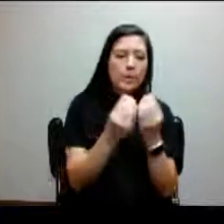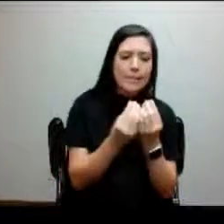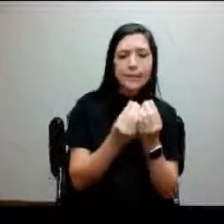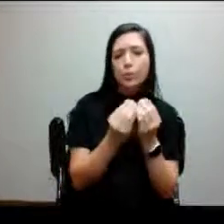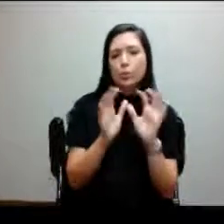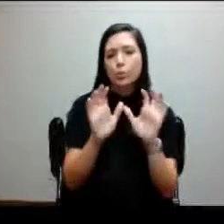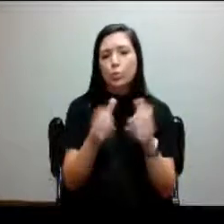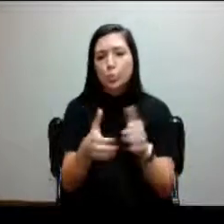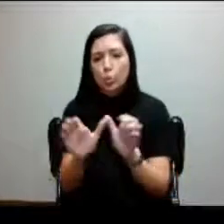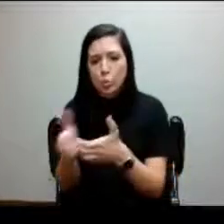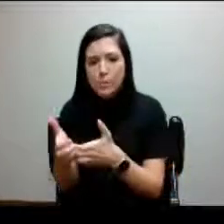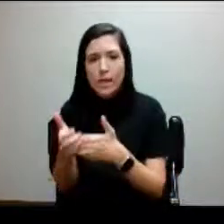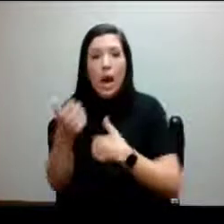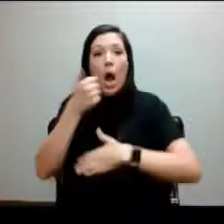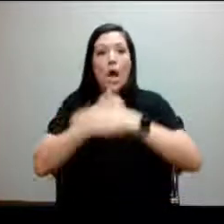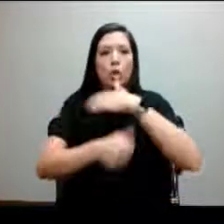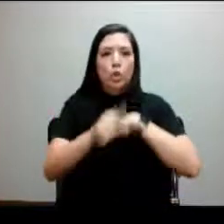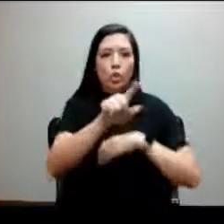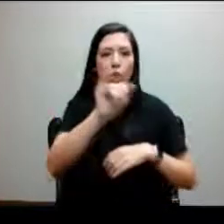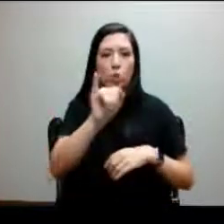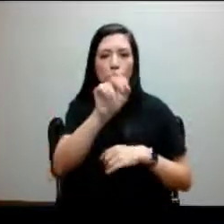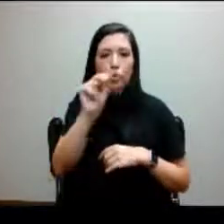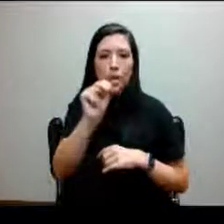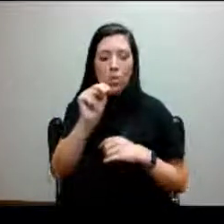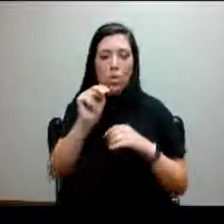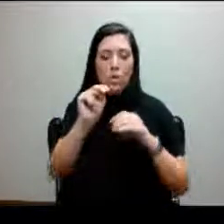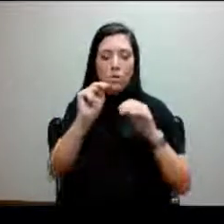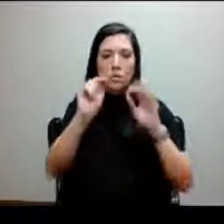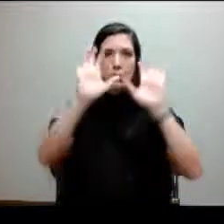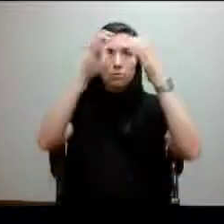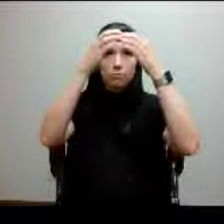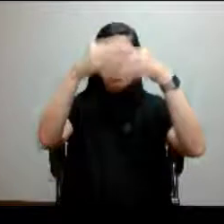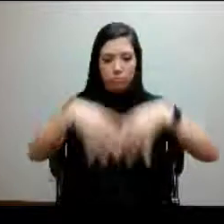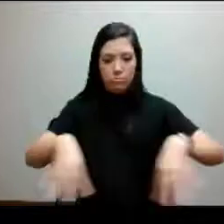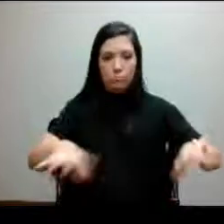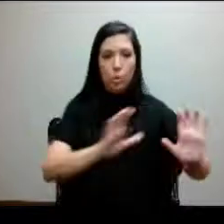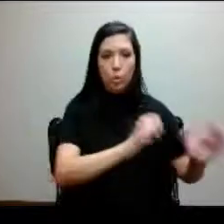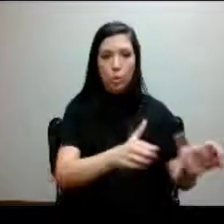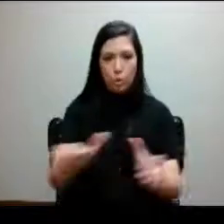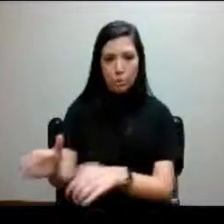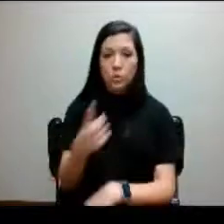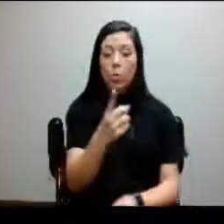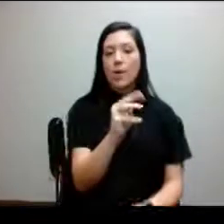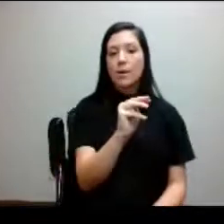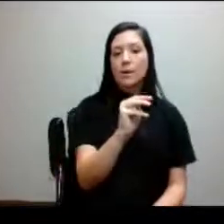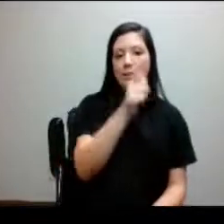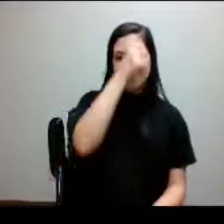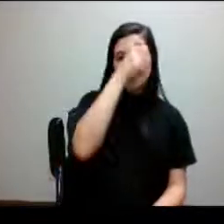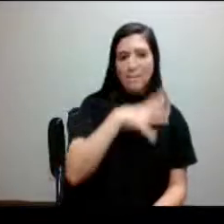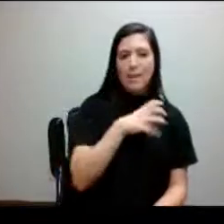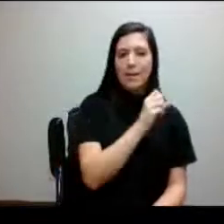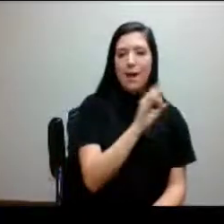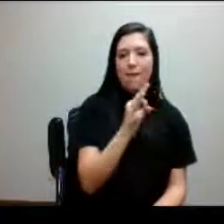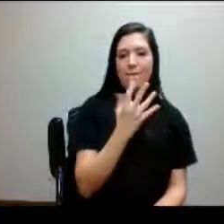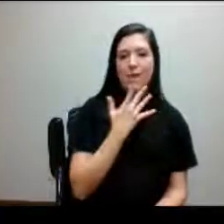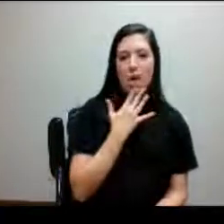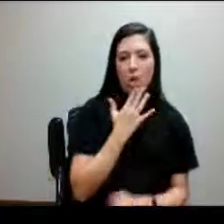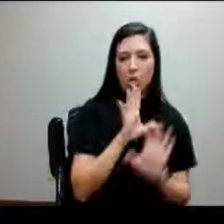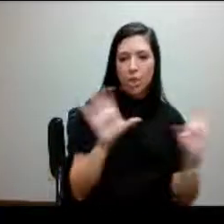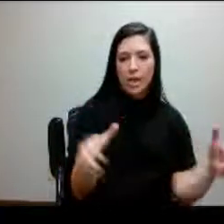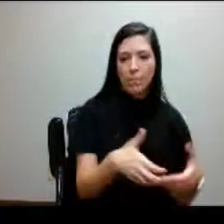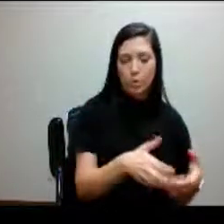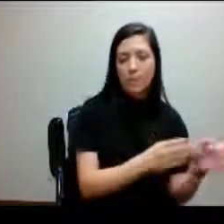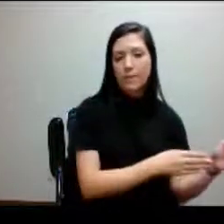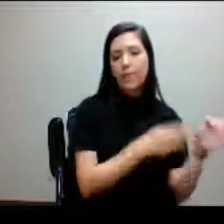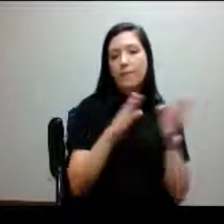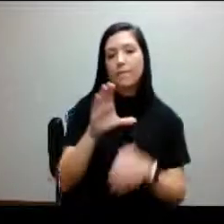under the Intercultural Network umbrella. One is our Men of Color Collaborative. And then the second is our Caring Open